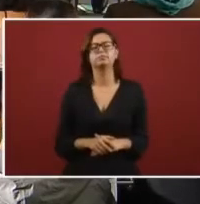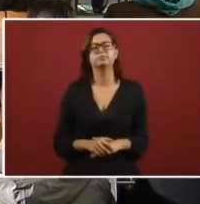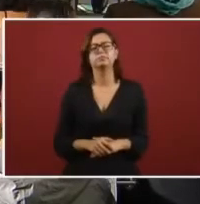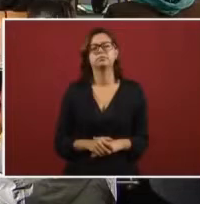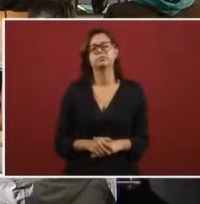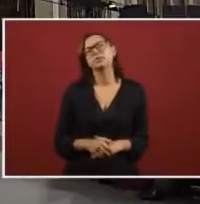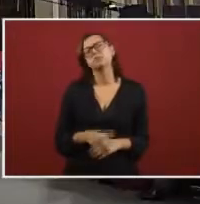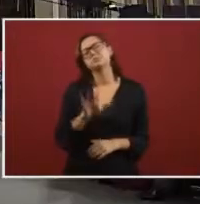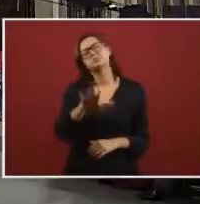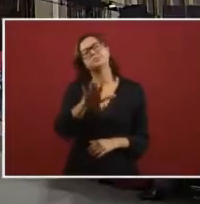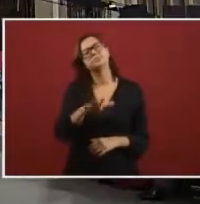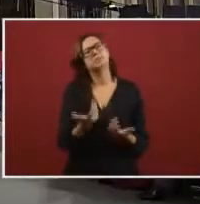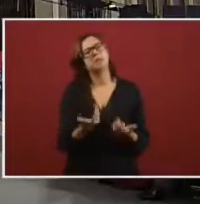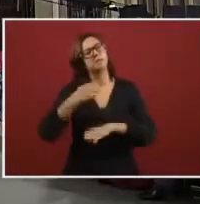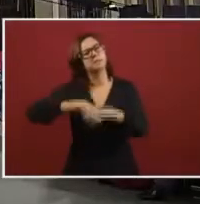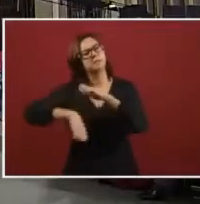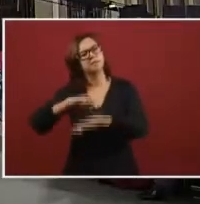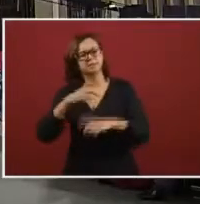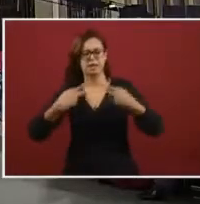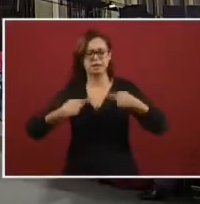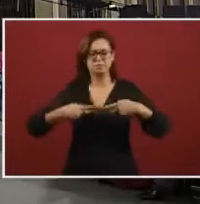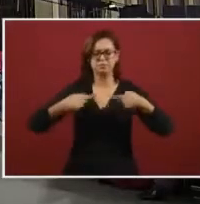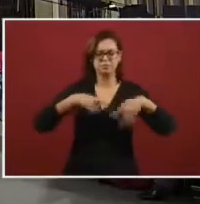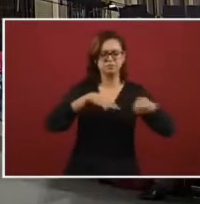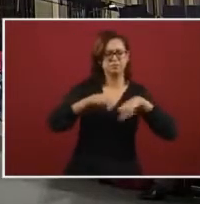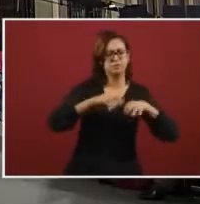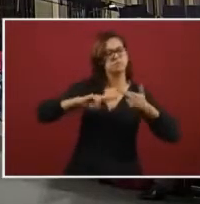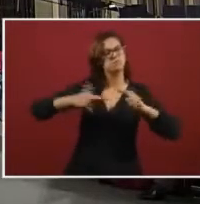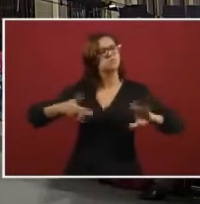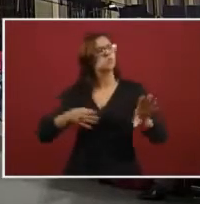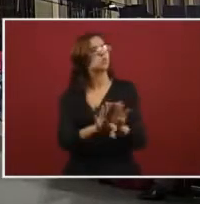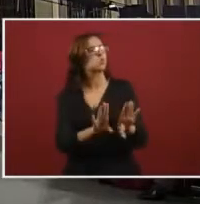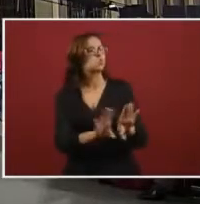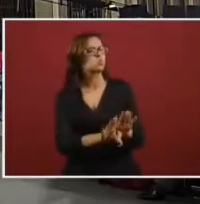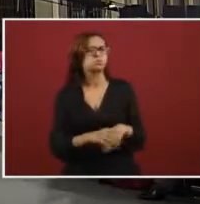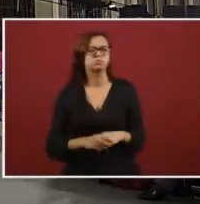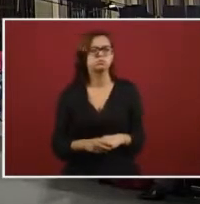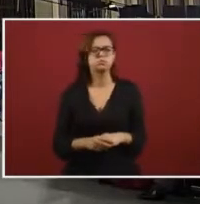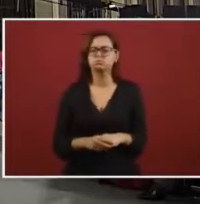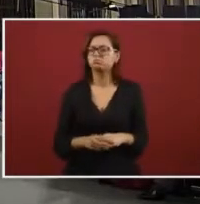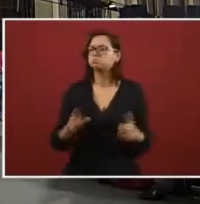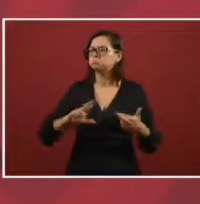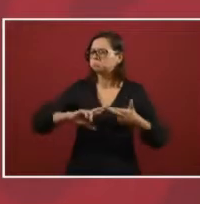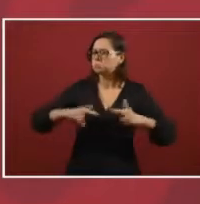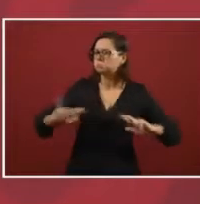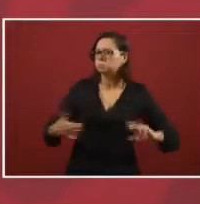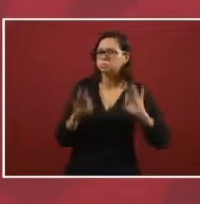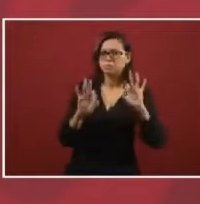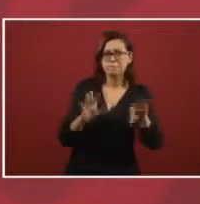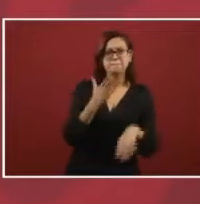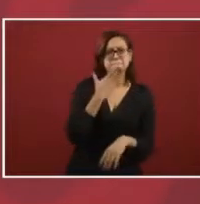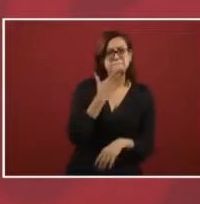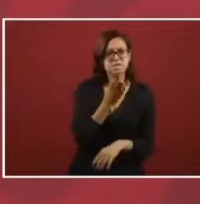things what about the relation the relation is good because